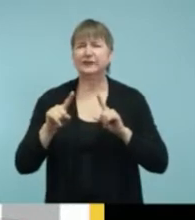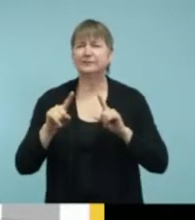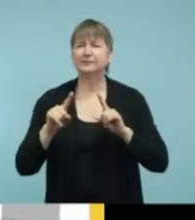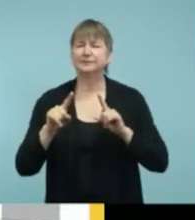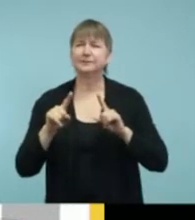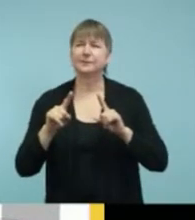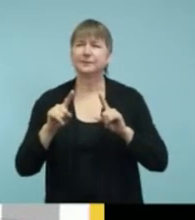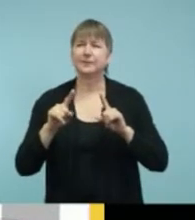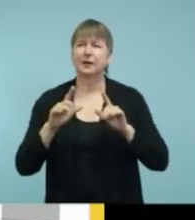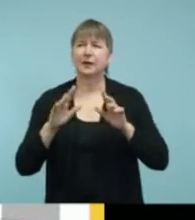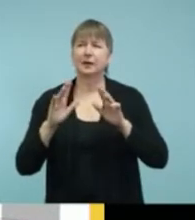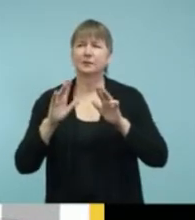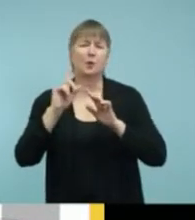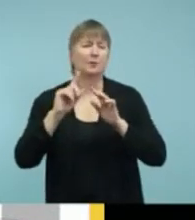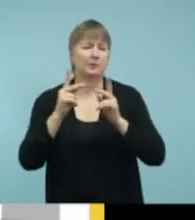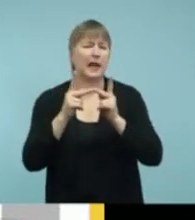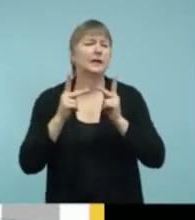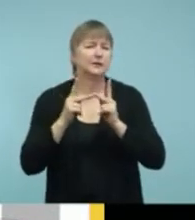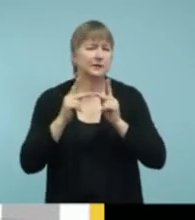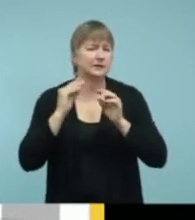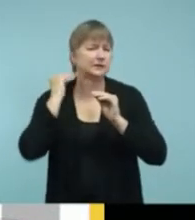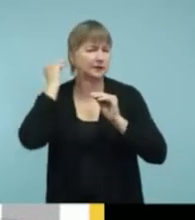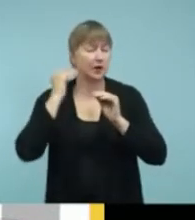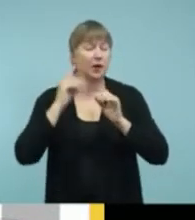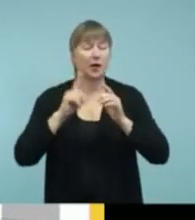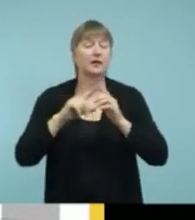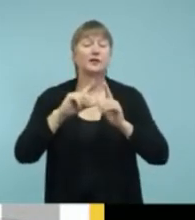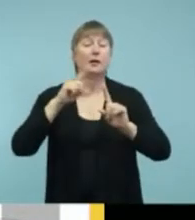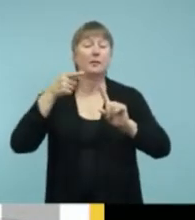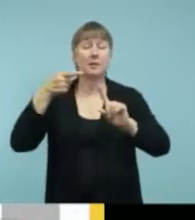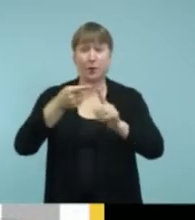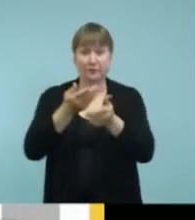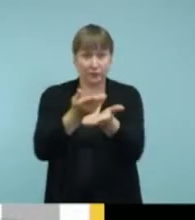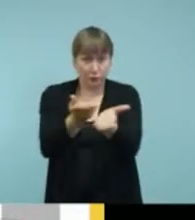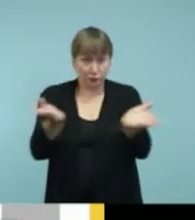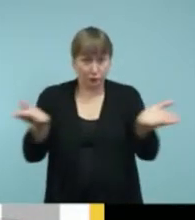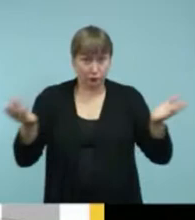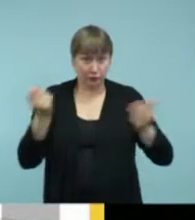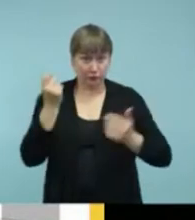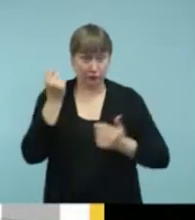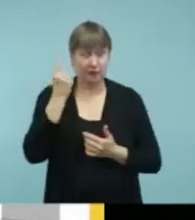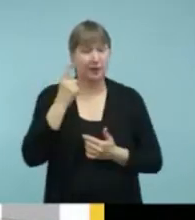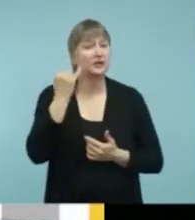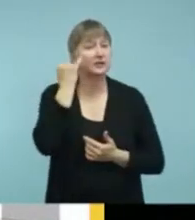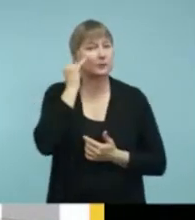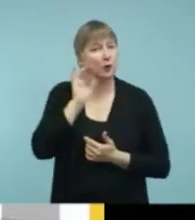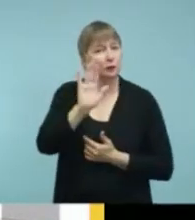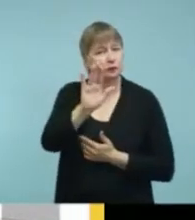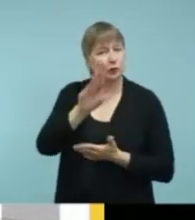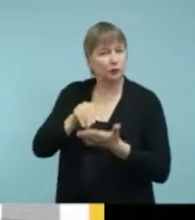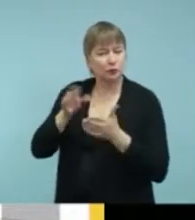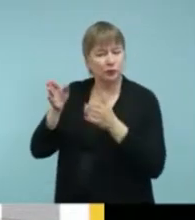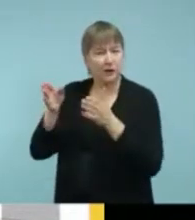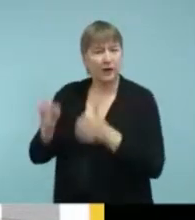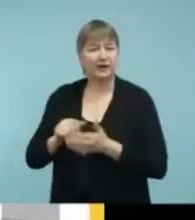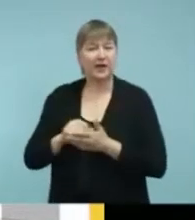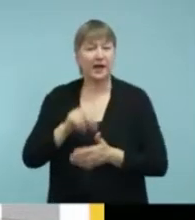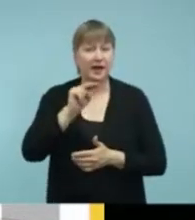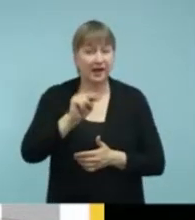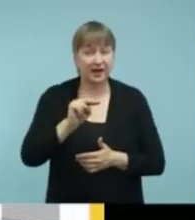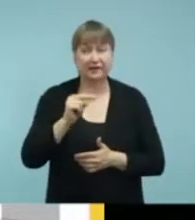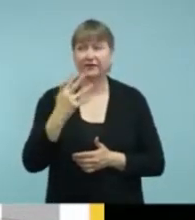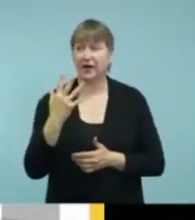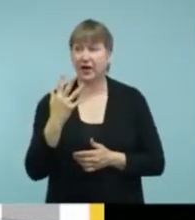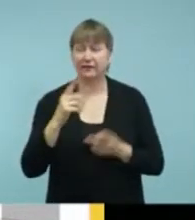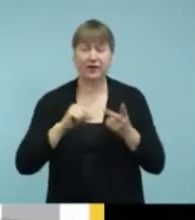should just say the thing that you need to worry about the most is if you have a student that has an N5 or an